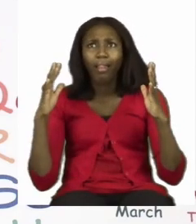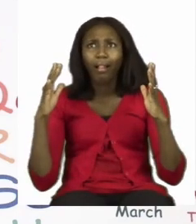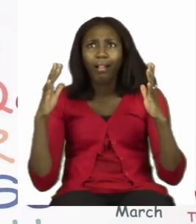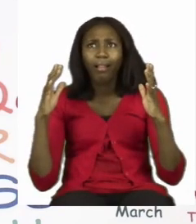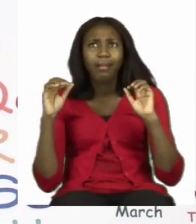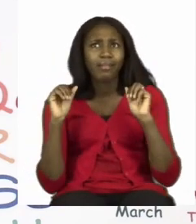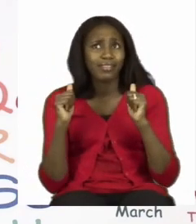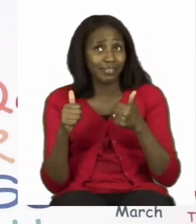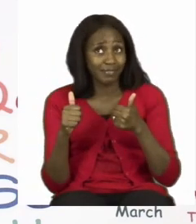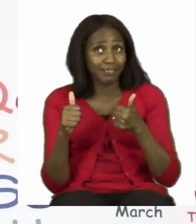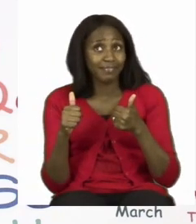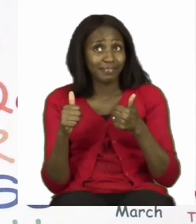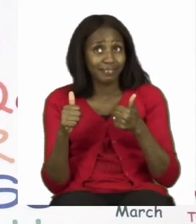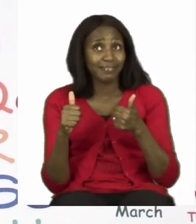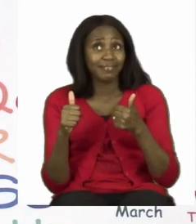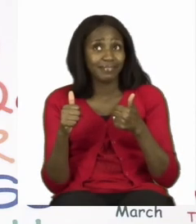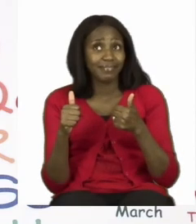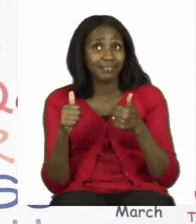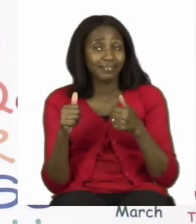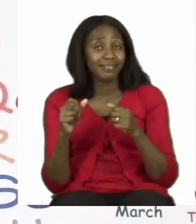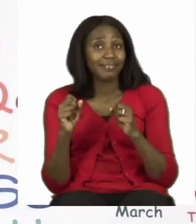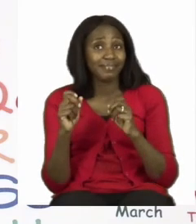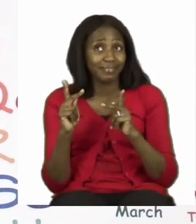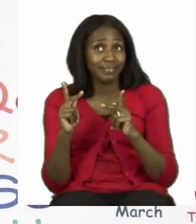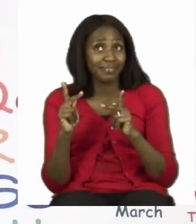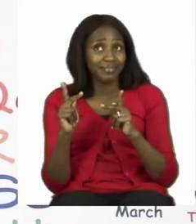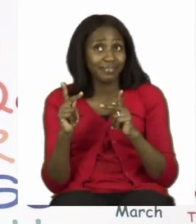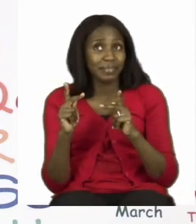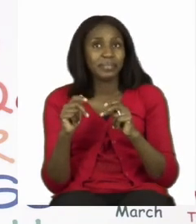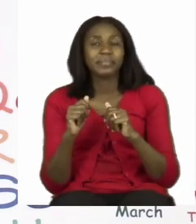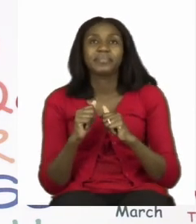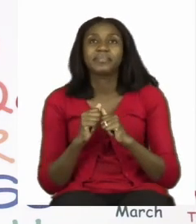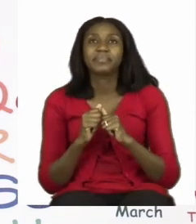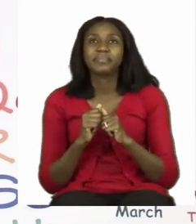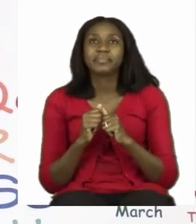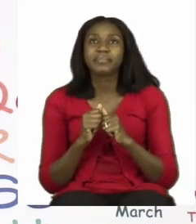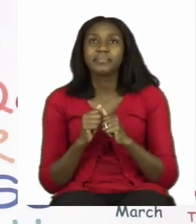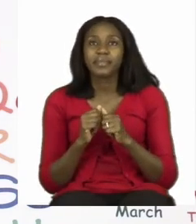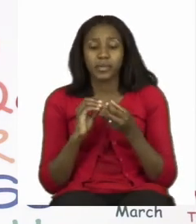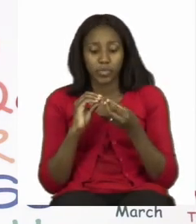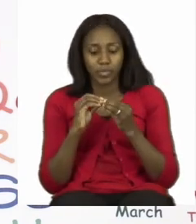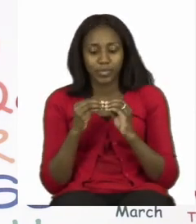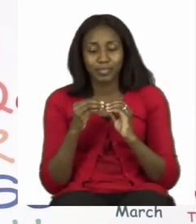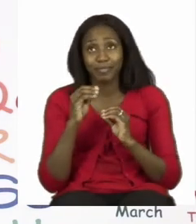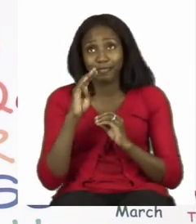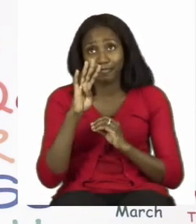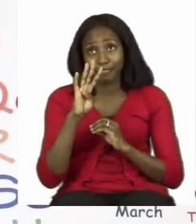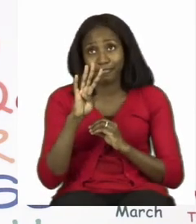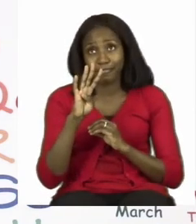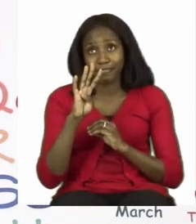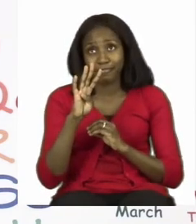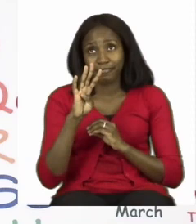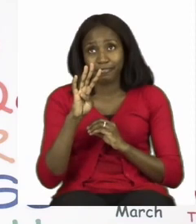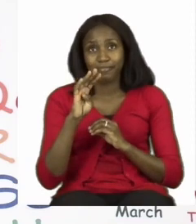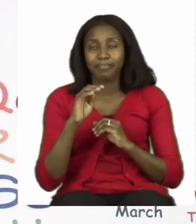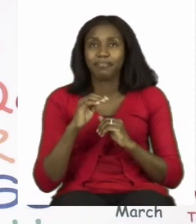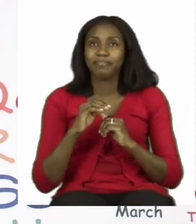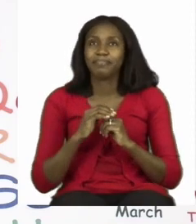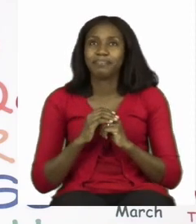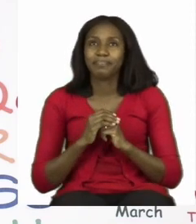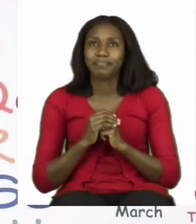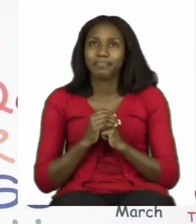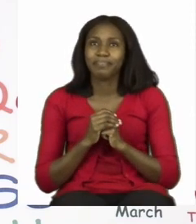follow all the trace dots or lines. The next one we have is number four.